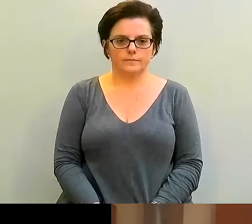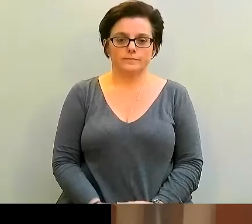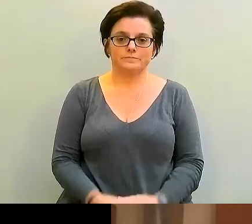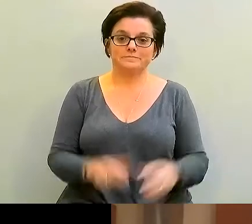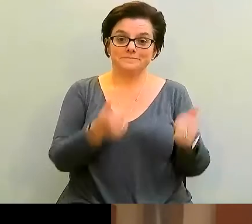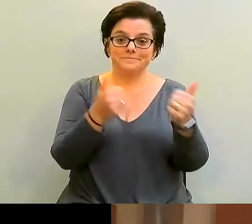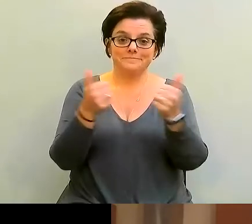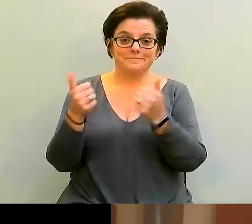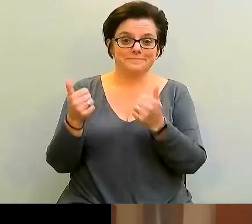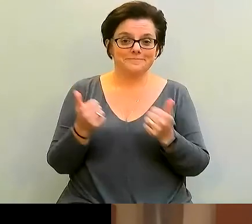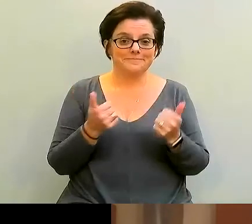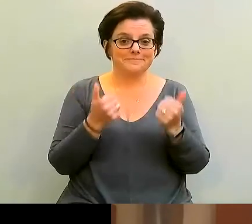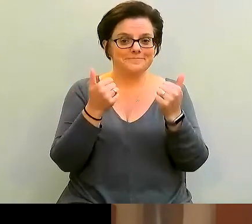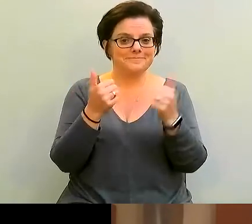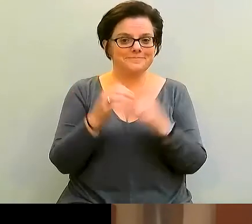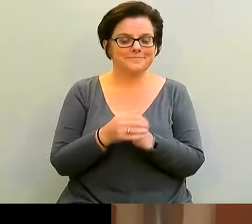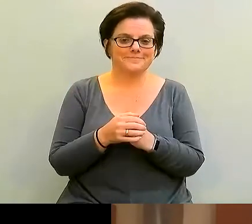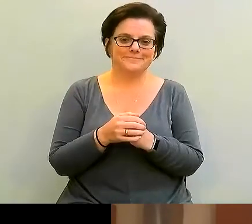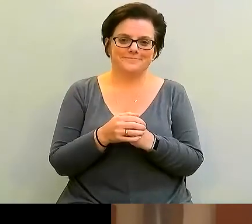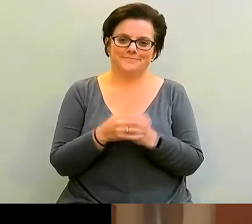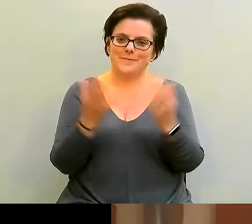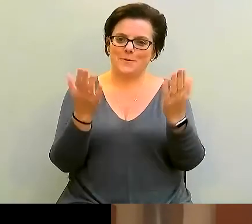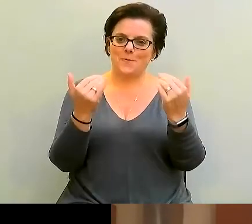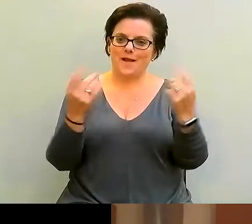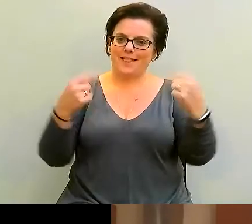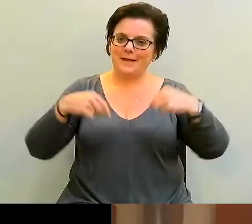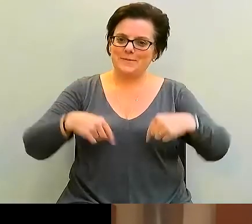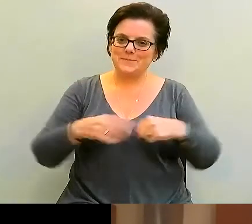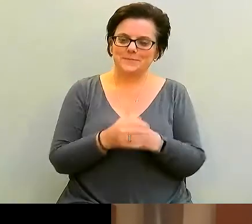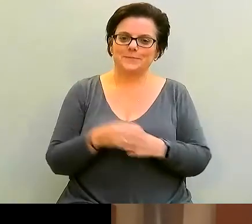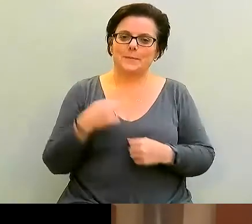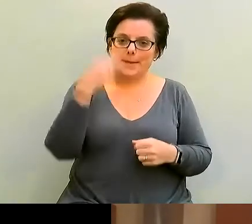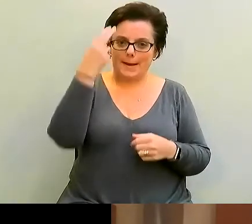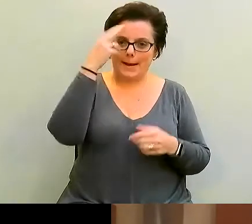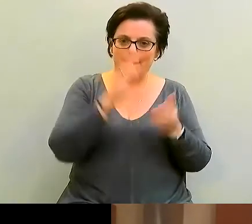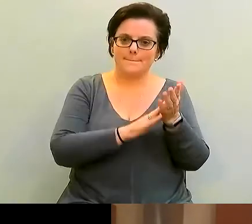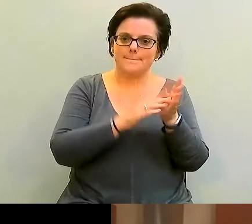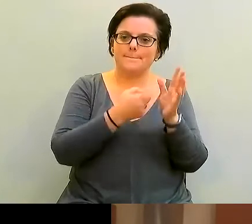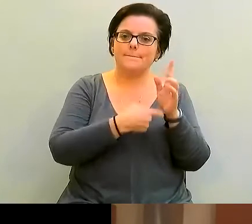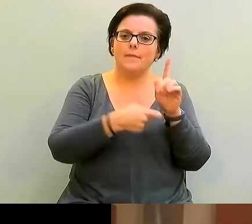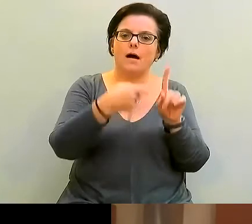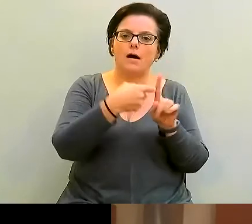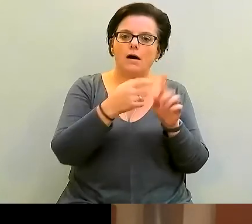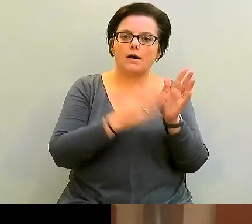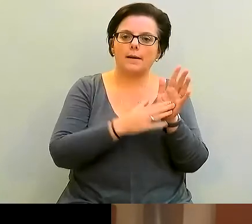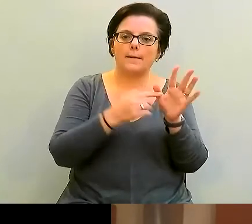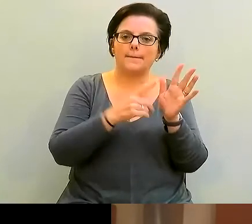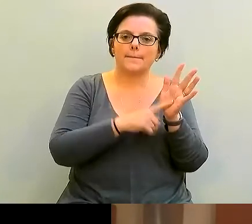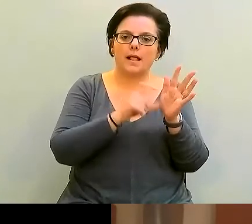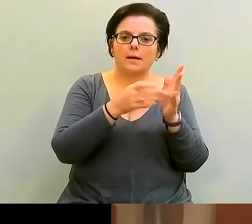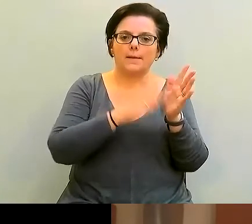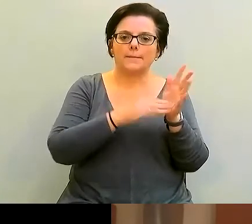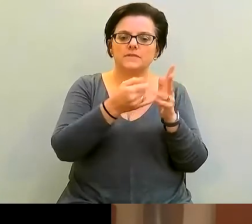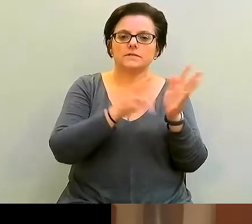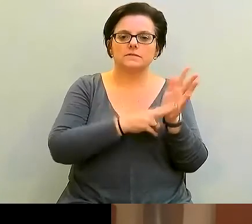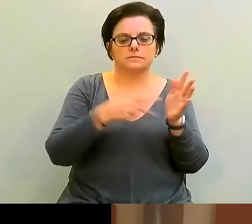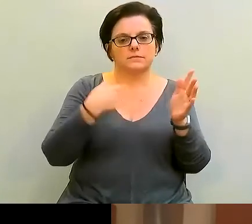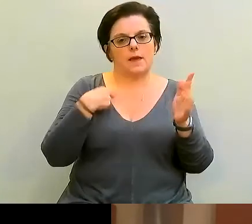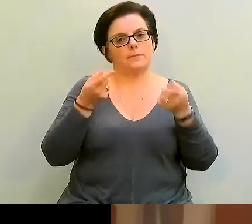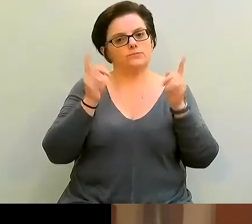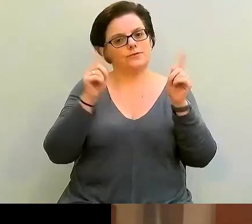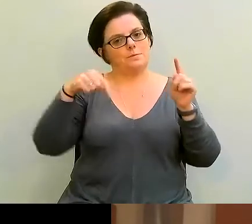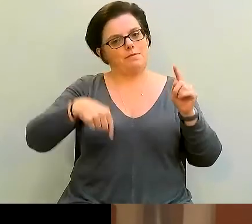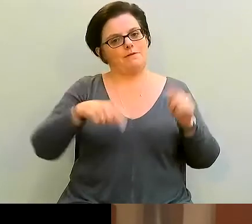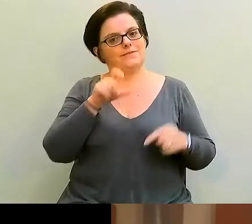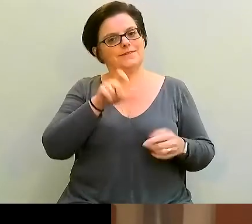Okay, ladies and gentlemen, welcome. My name's Mark Malcolmson. I'm the principal of City Lit and